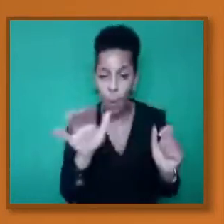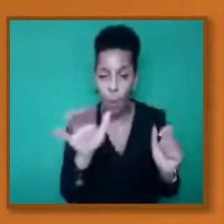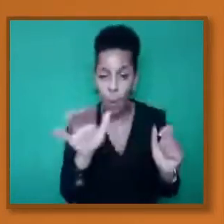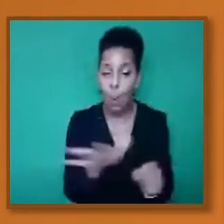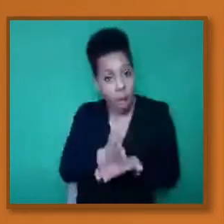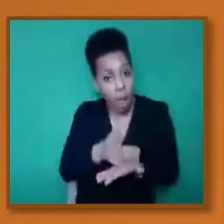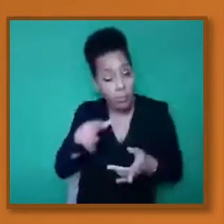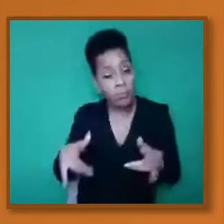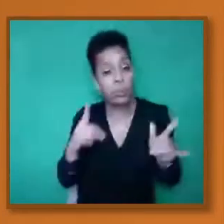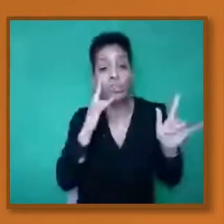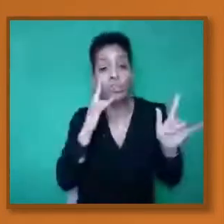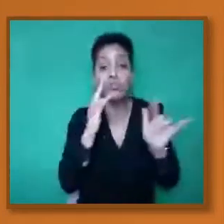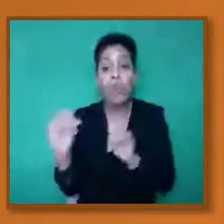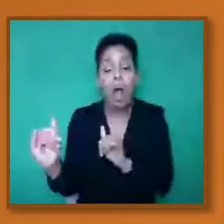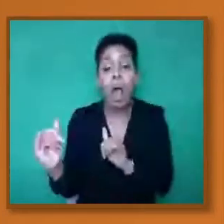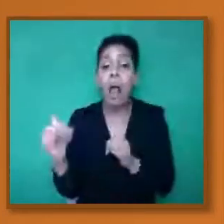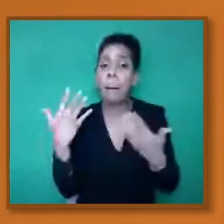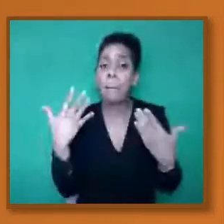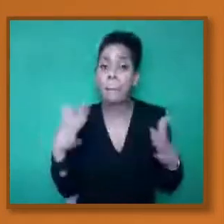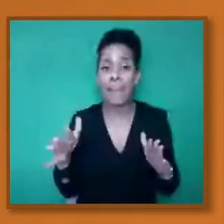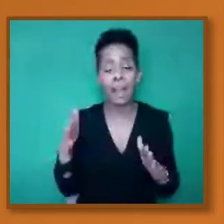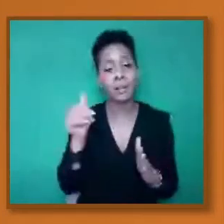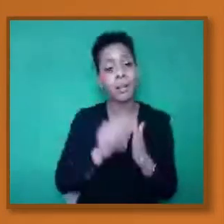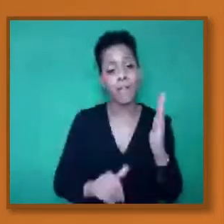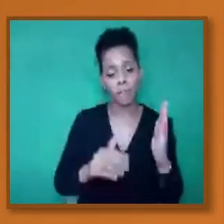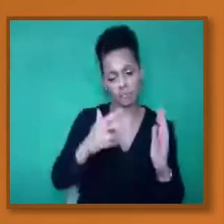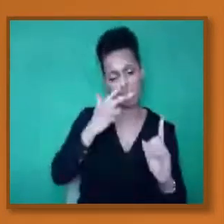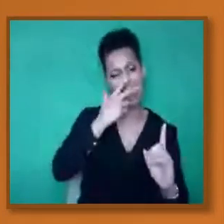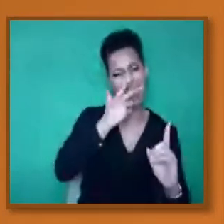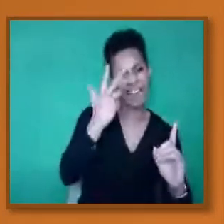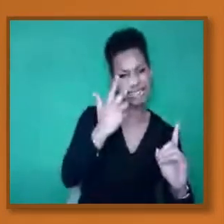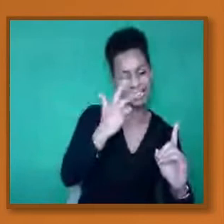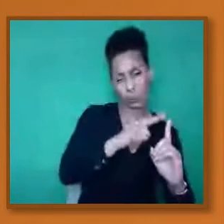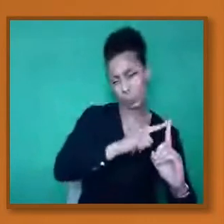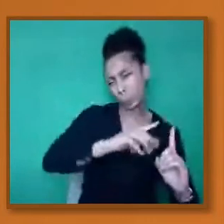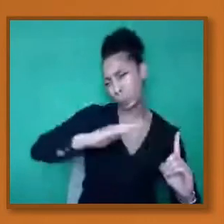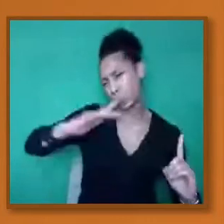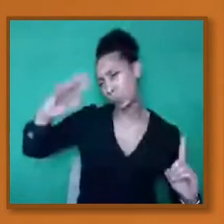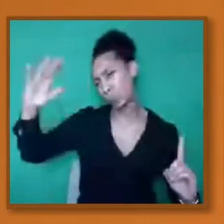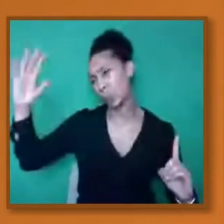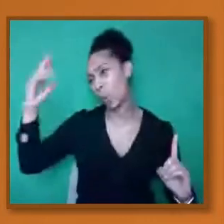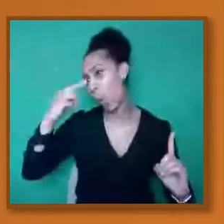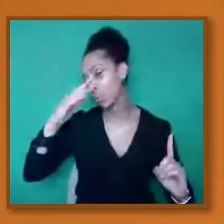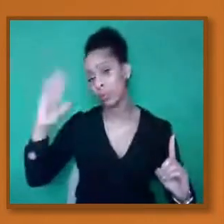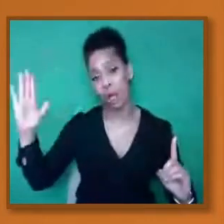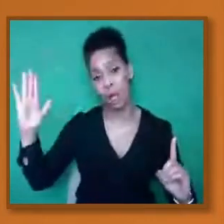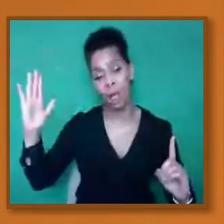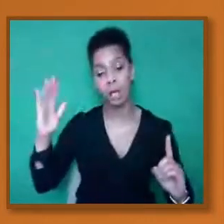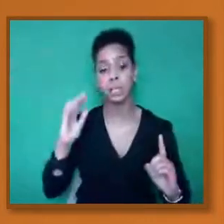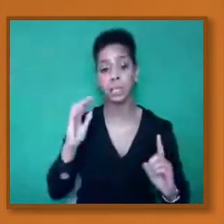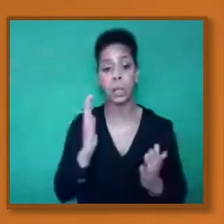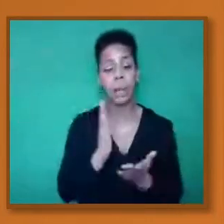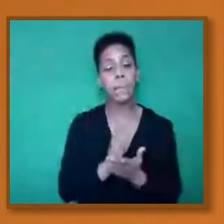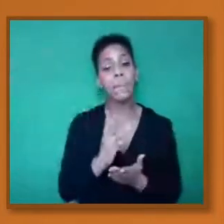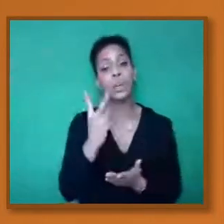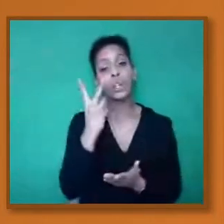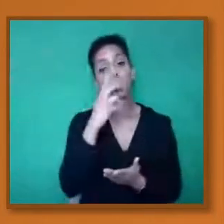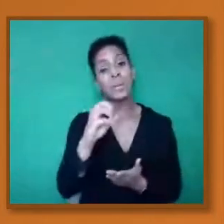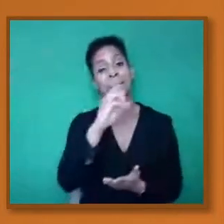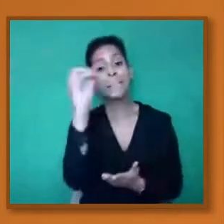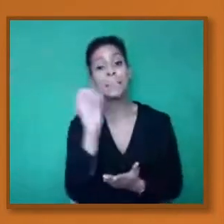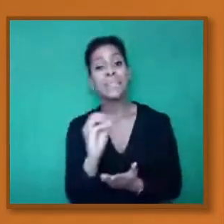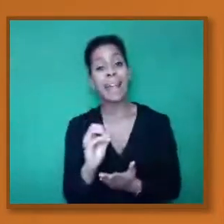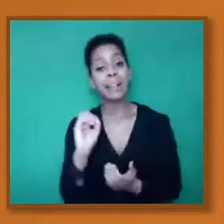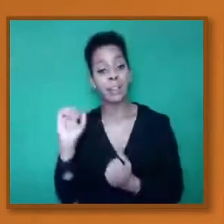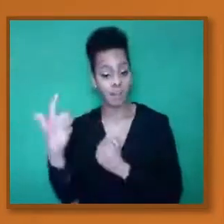older individuals. 20% of the Moderna trial, and indeed of the AstraZeneca trial, were